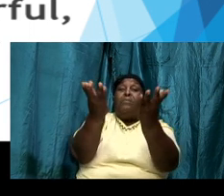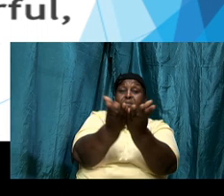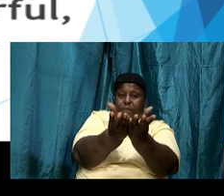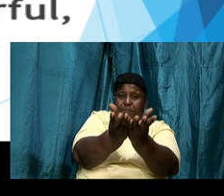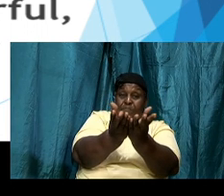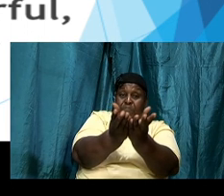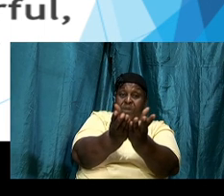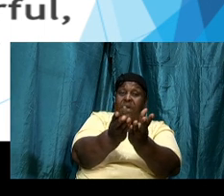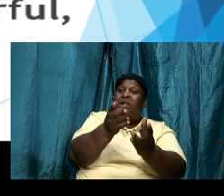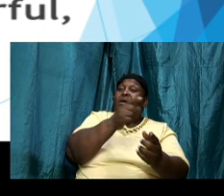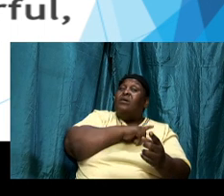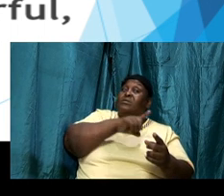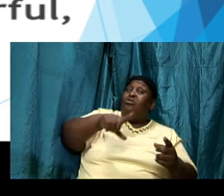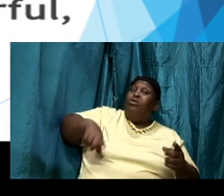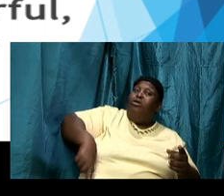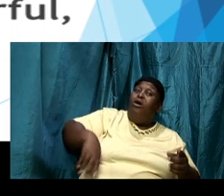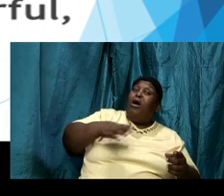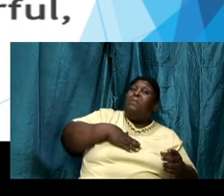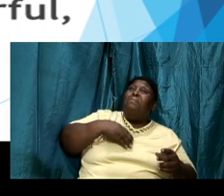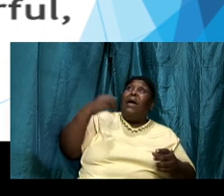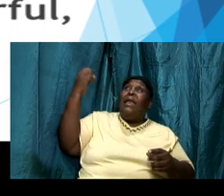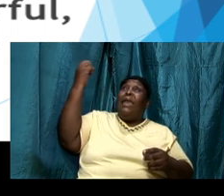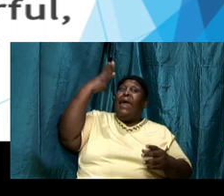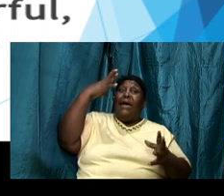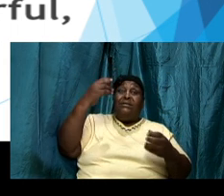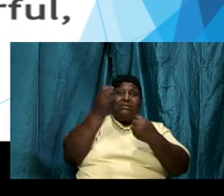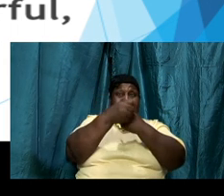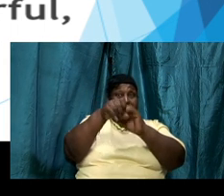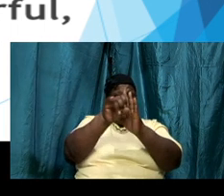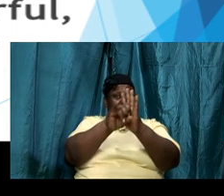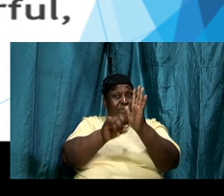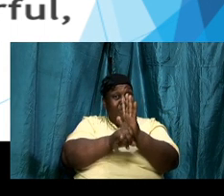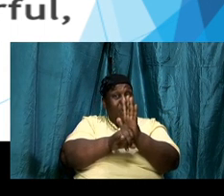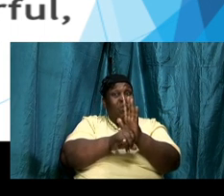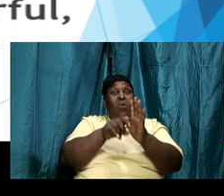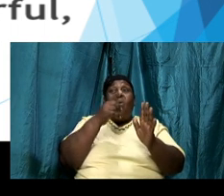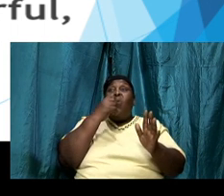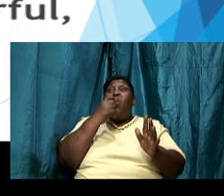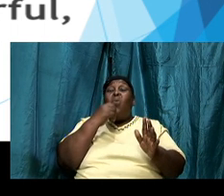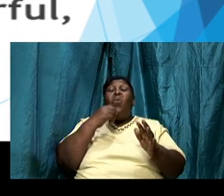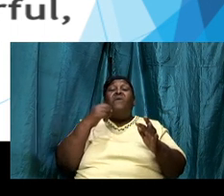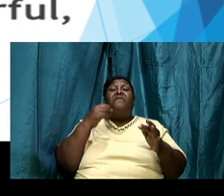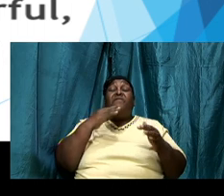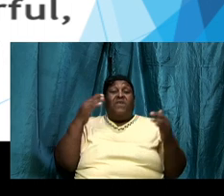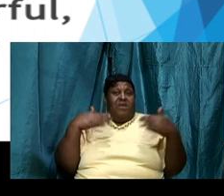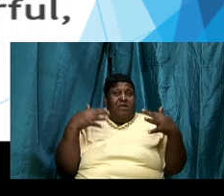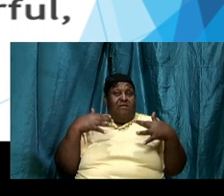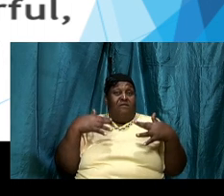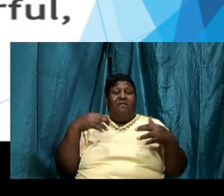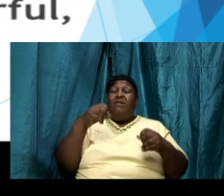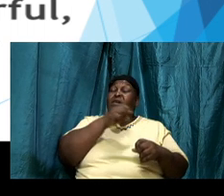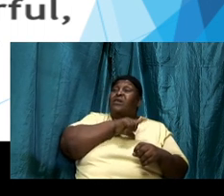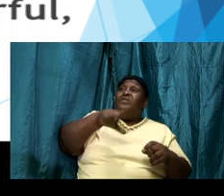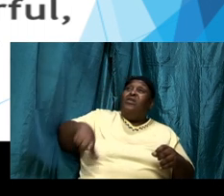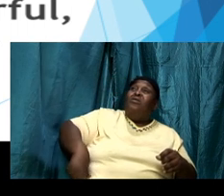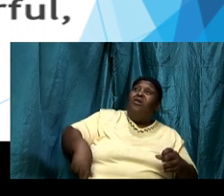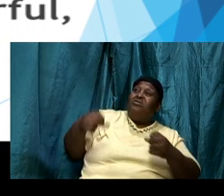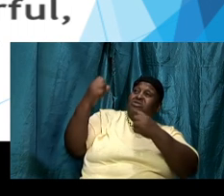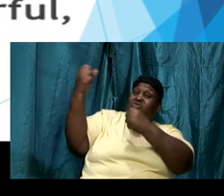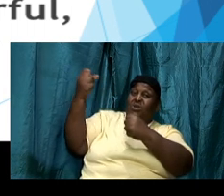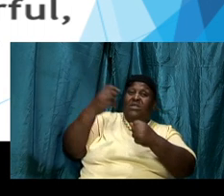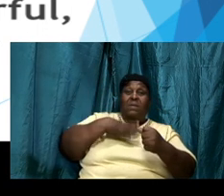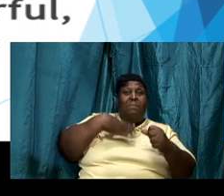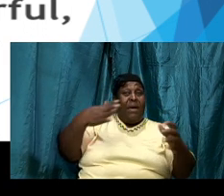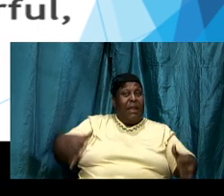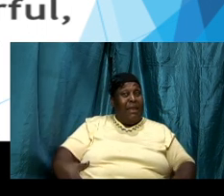light and my salvation whom shall I fear the Lord is the strength of my life of whom shall I be afraid